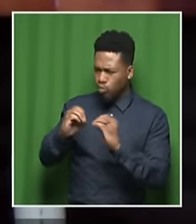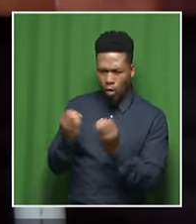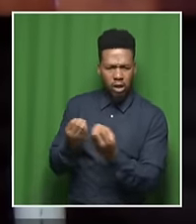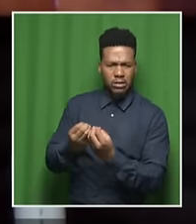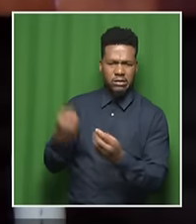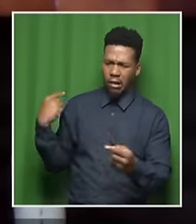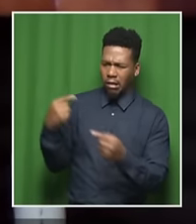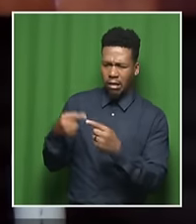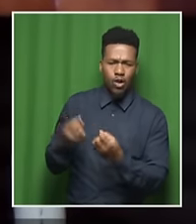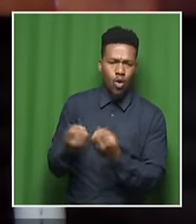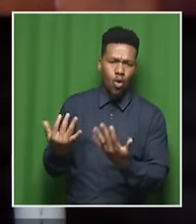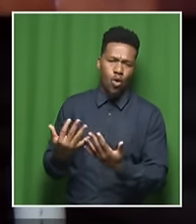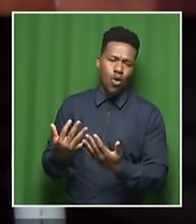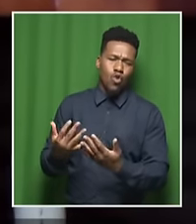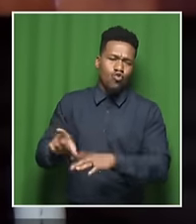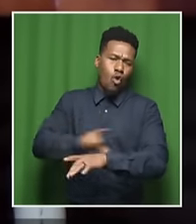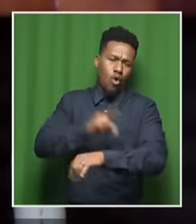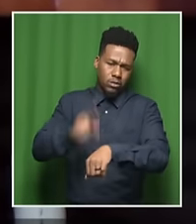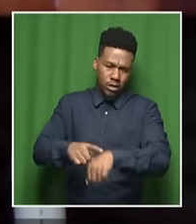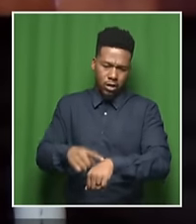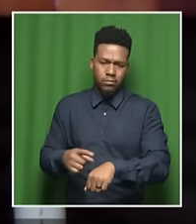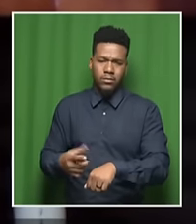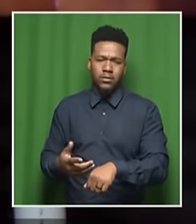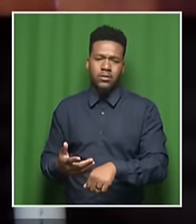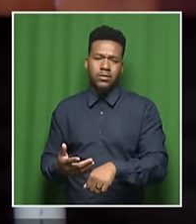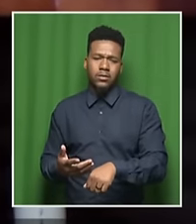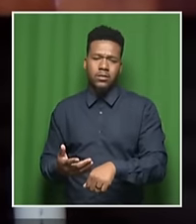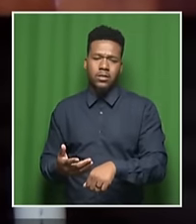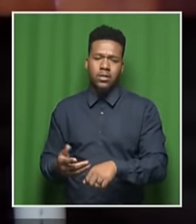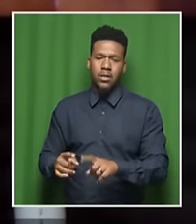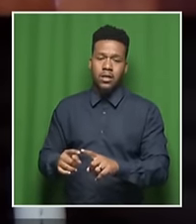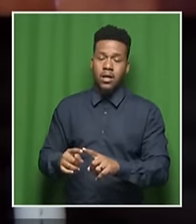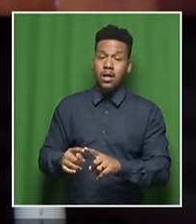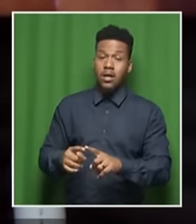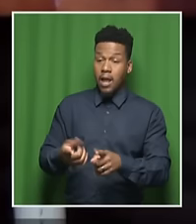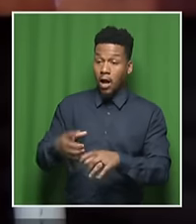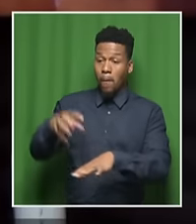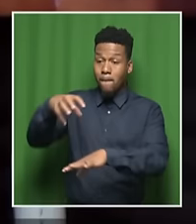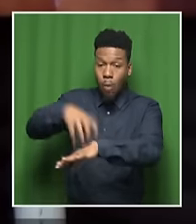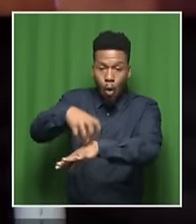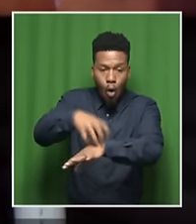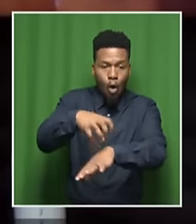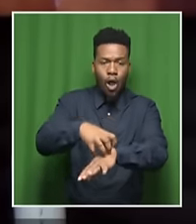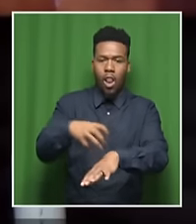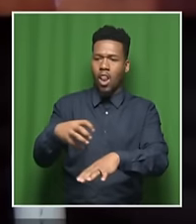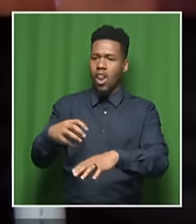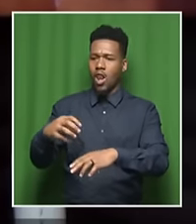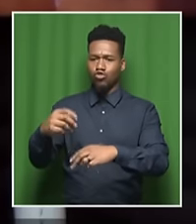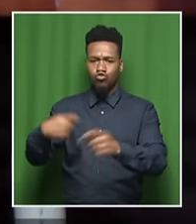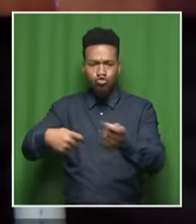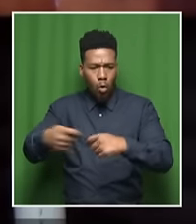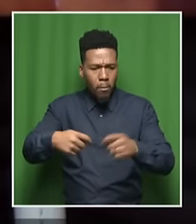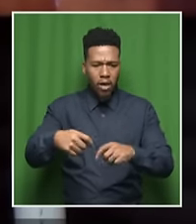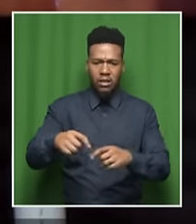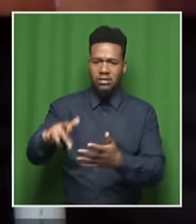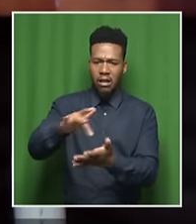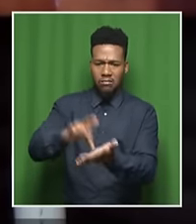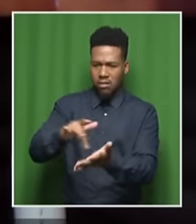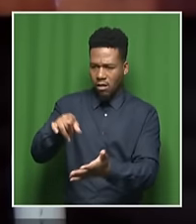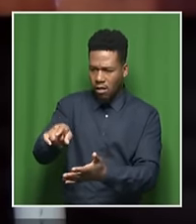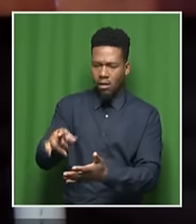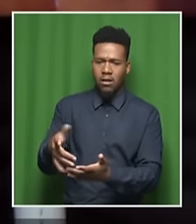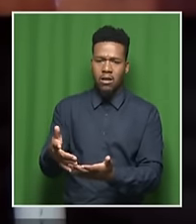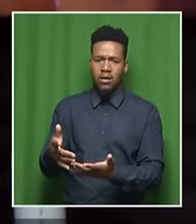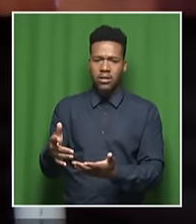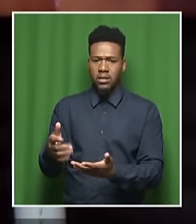And those are the people that own all of the commercial real estate, so all of the big shopping centers and all of the office blocks and whatever, they were represented by SAPOA.